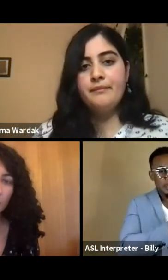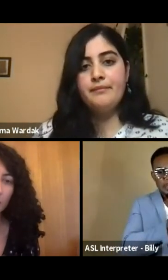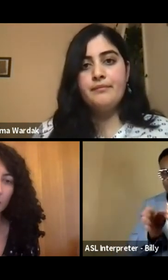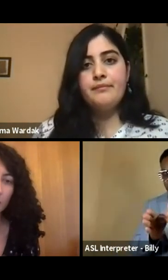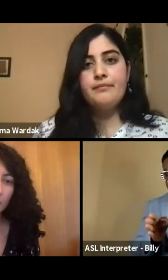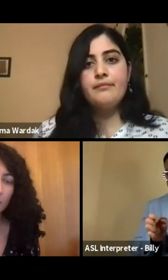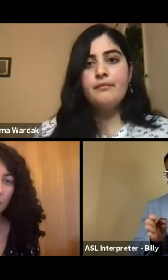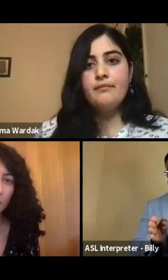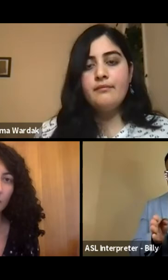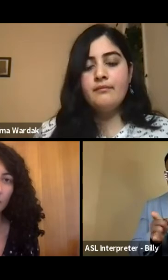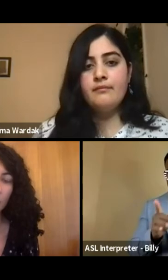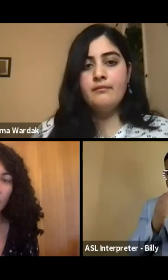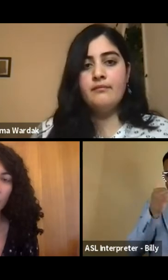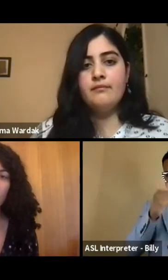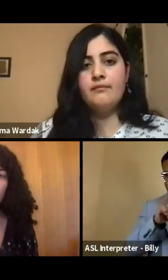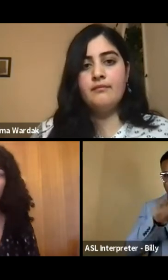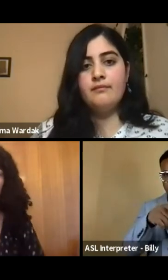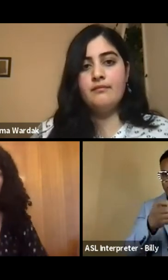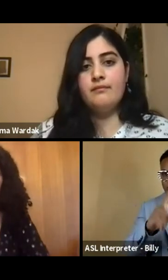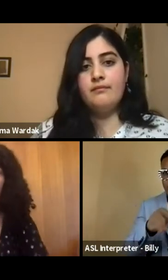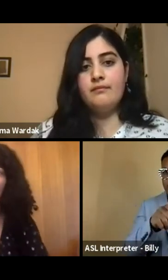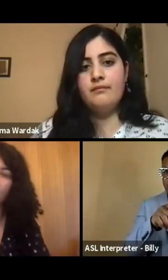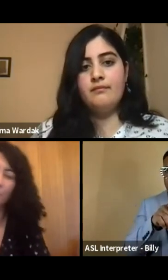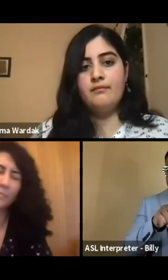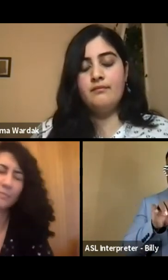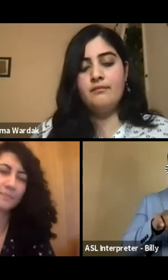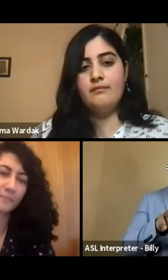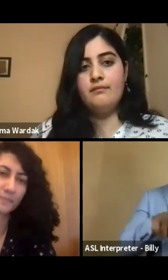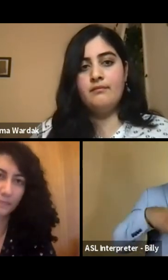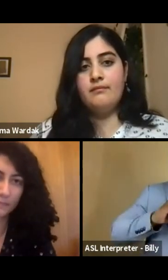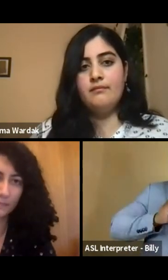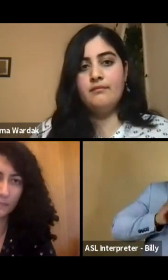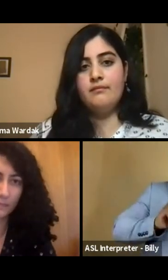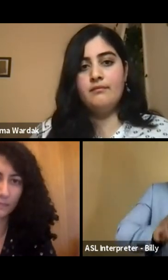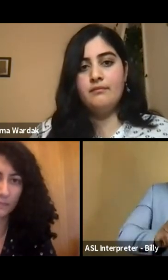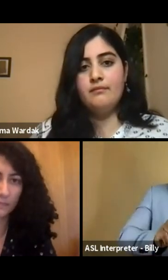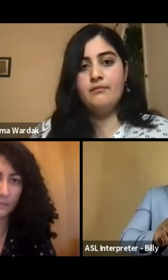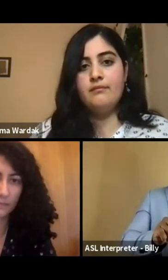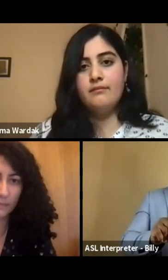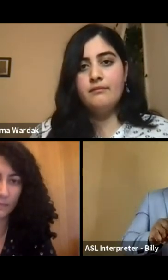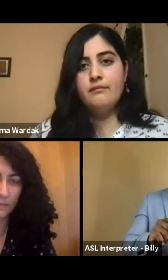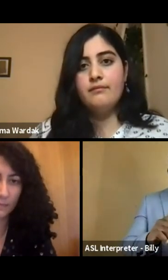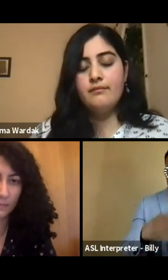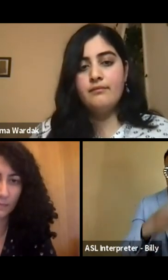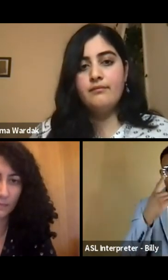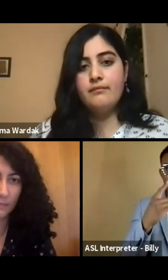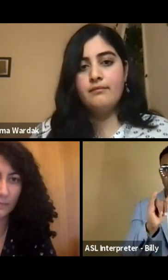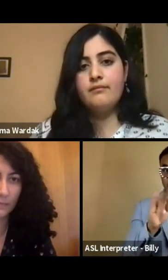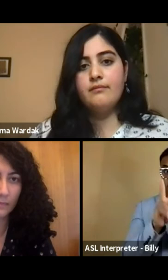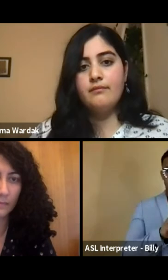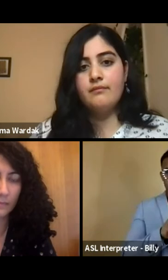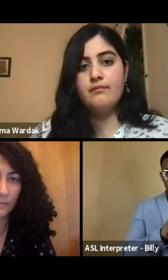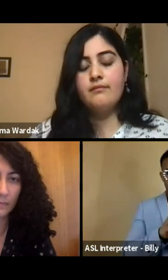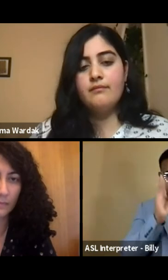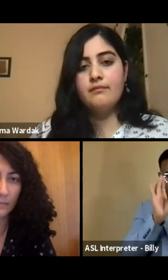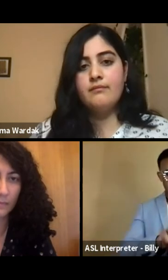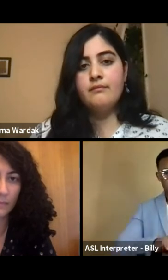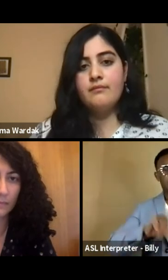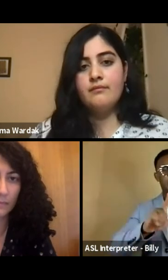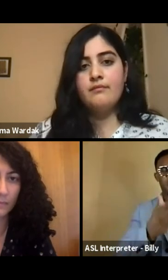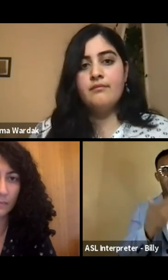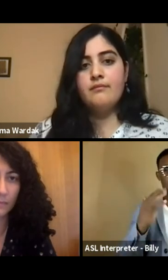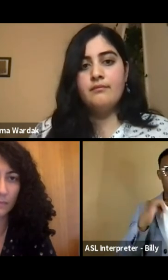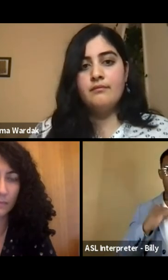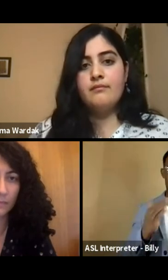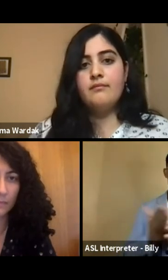bit about what you are, how you've been responding, uh, creating that, that video, which I know came, uh, before our